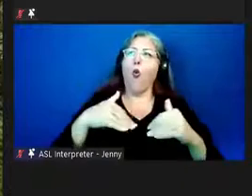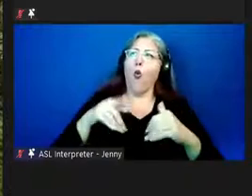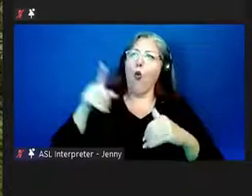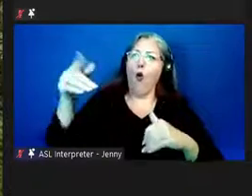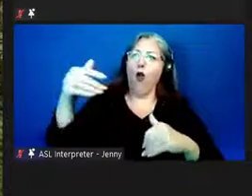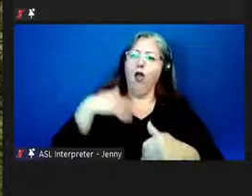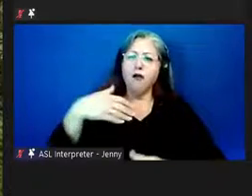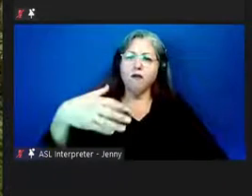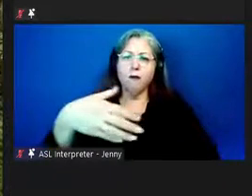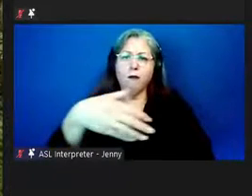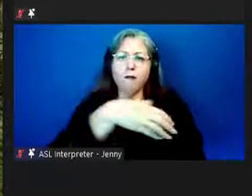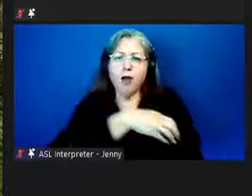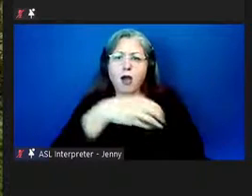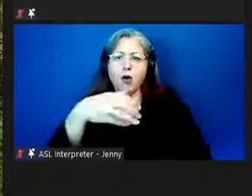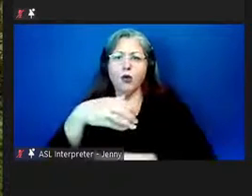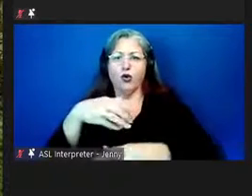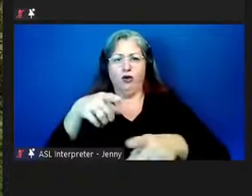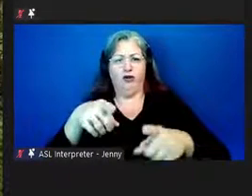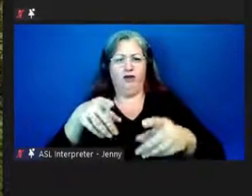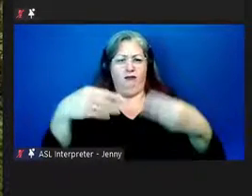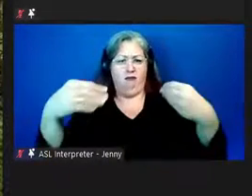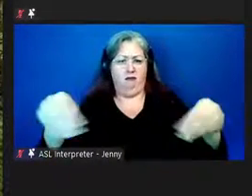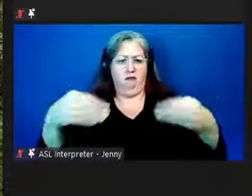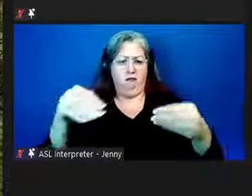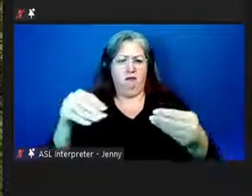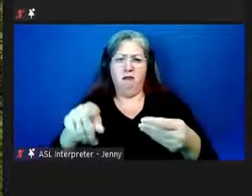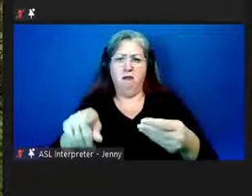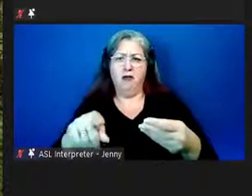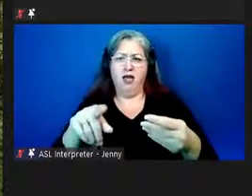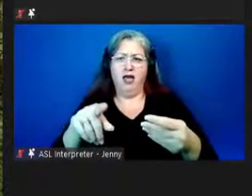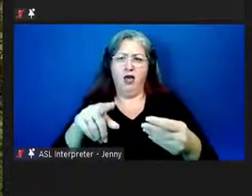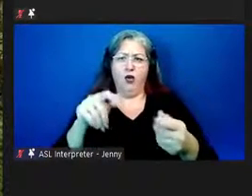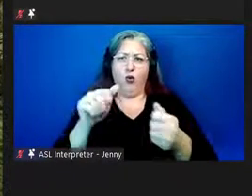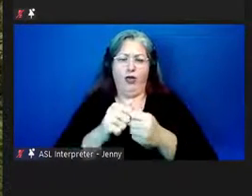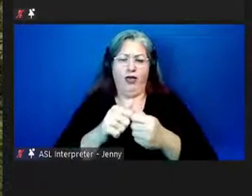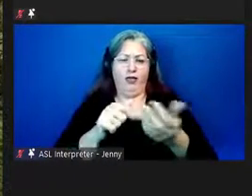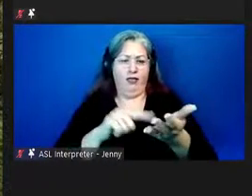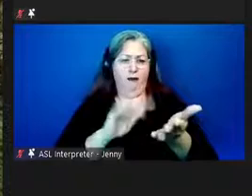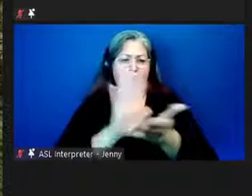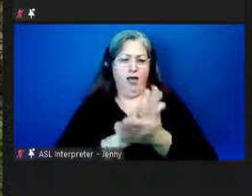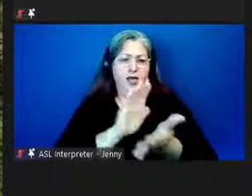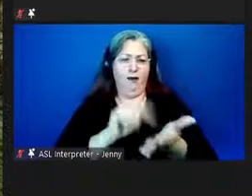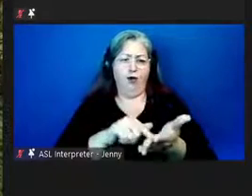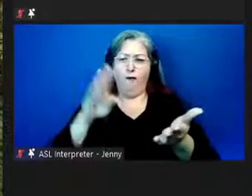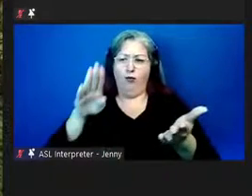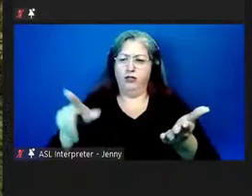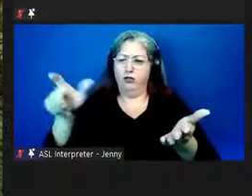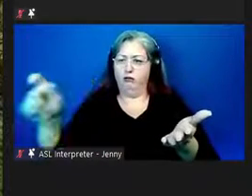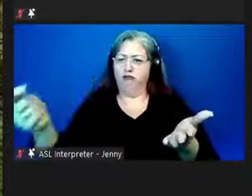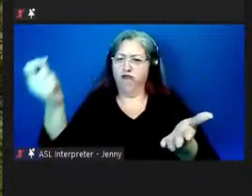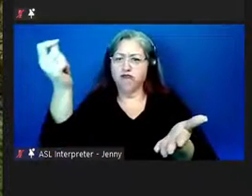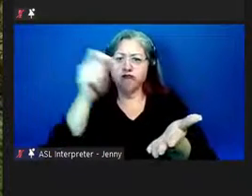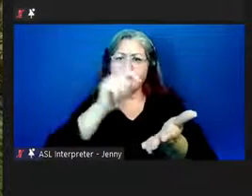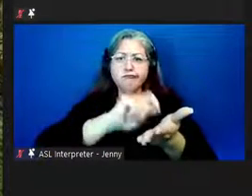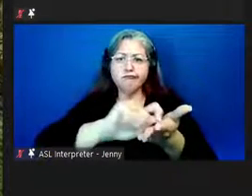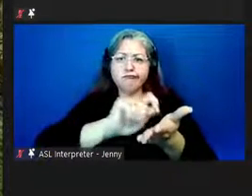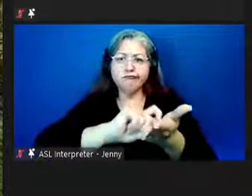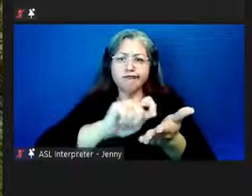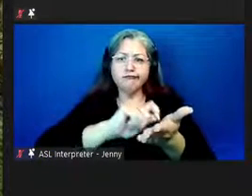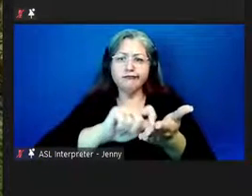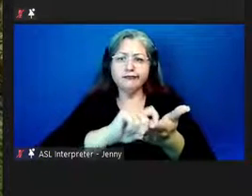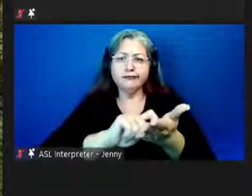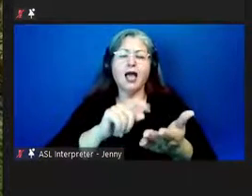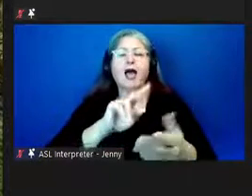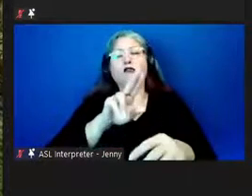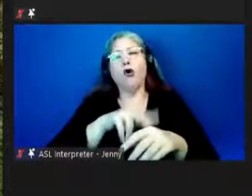of something like this in the hand of somebody writing on top of this well they didn't